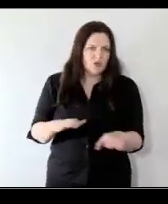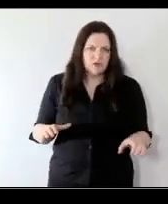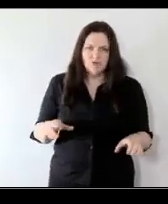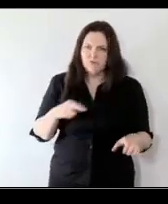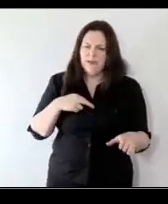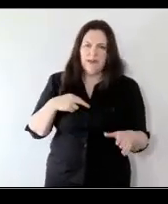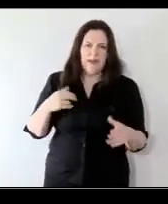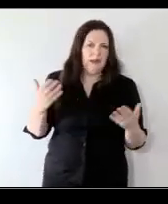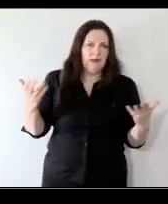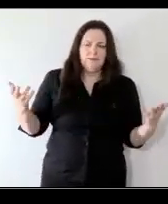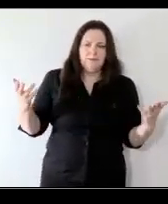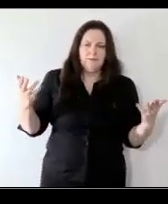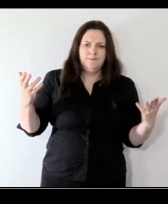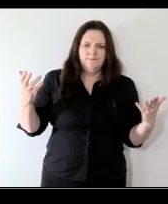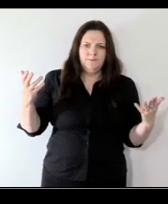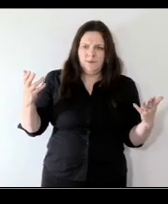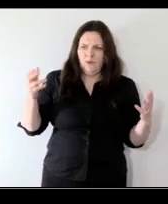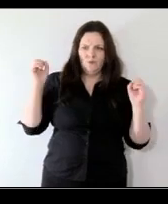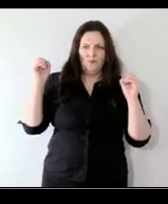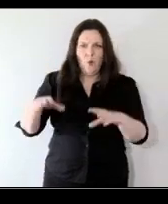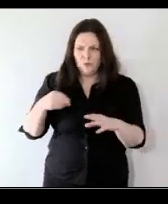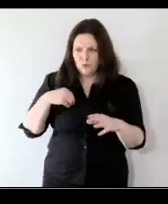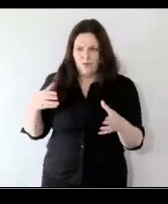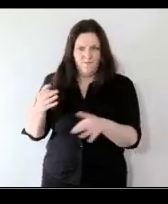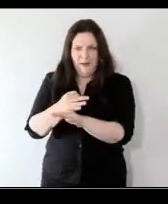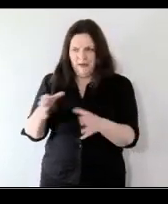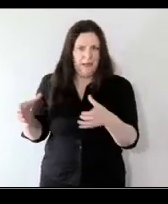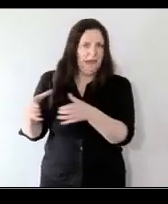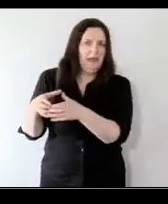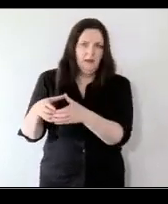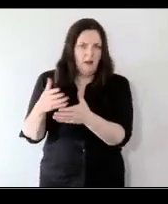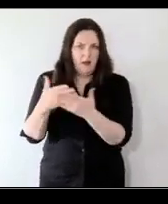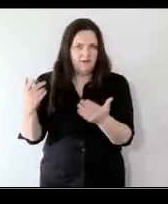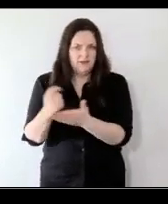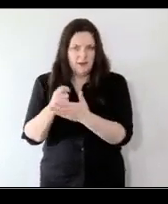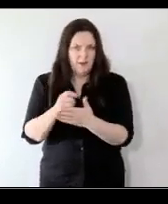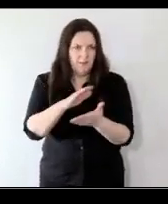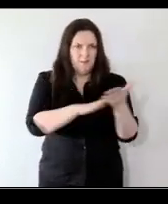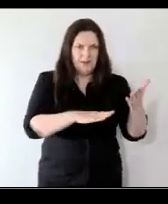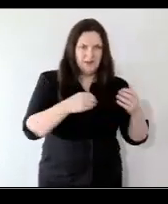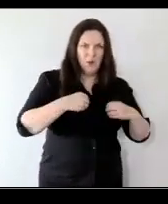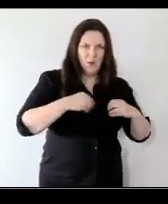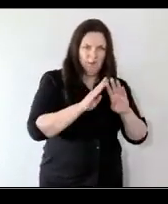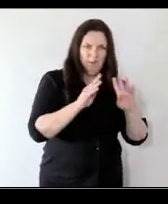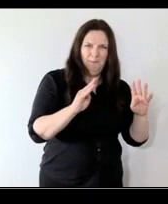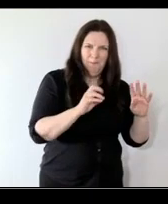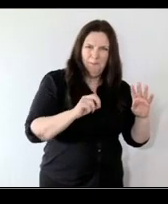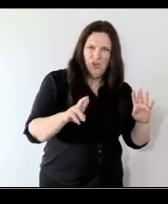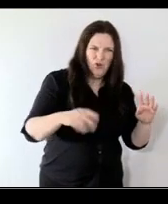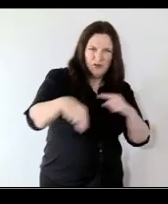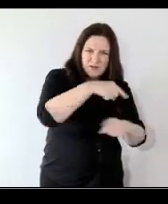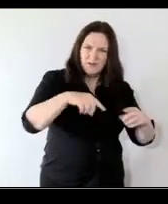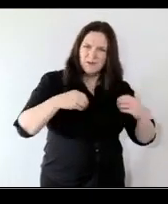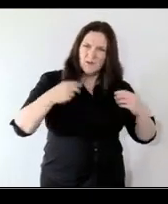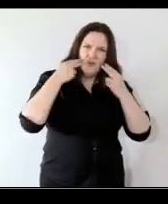thrown back on on the nuclear family for a lot of the time and were missing their peers and missing their normal